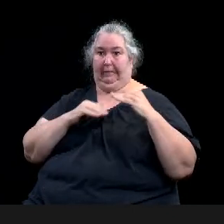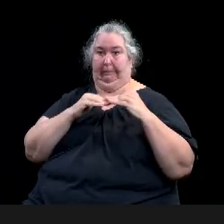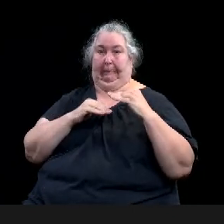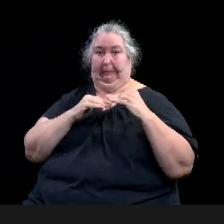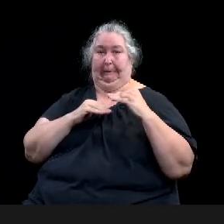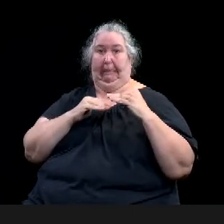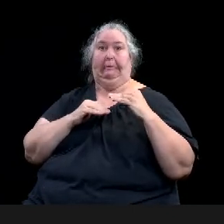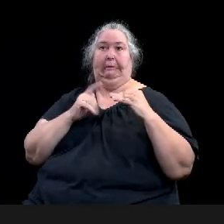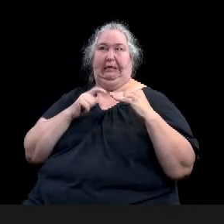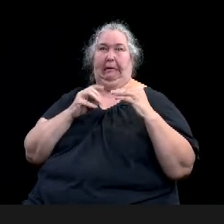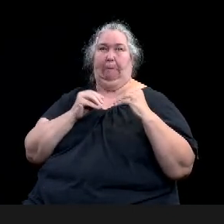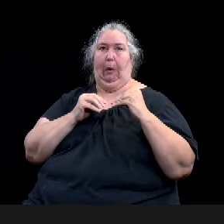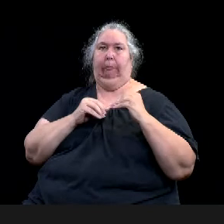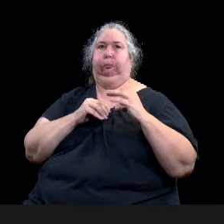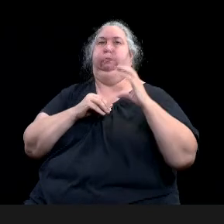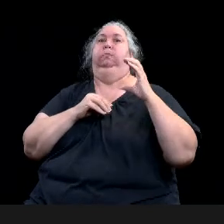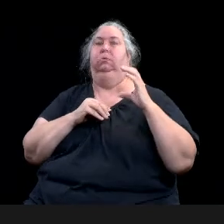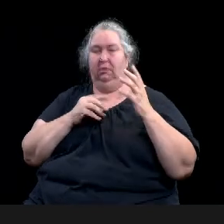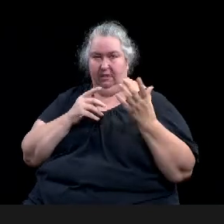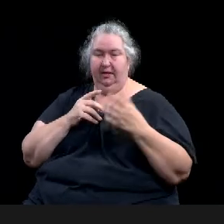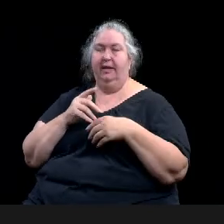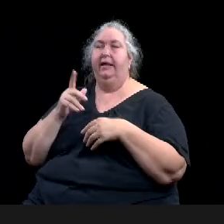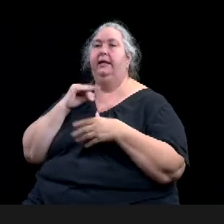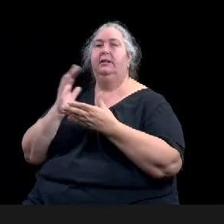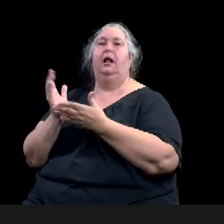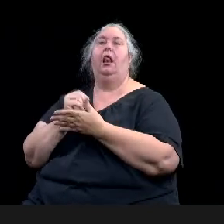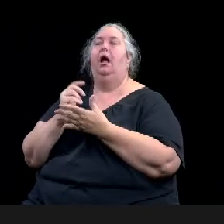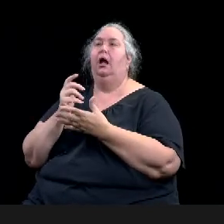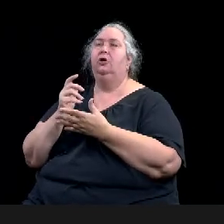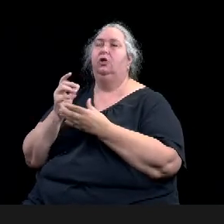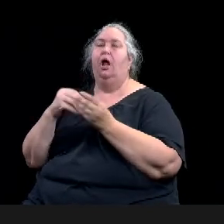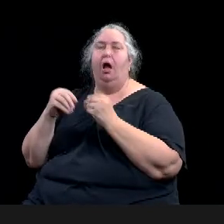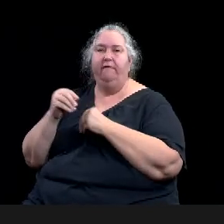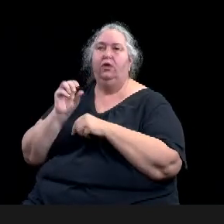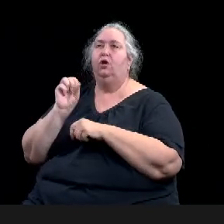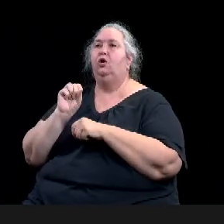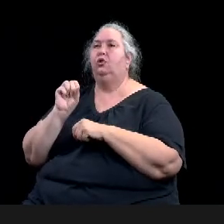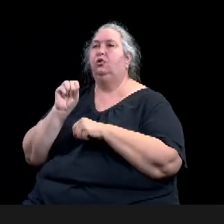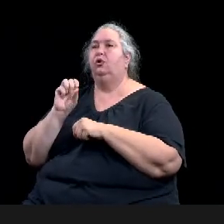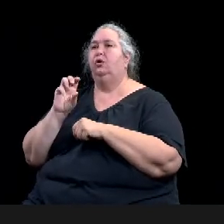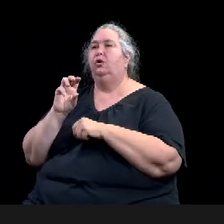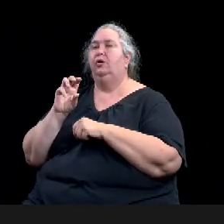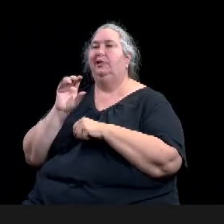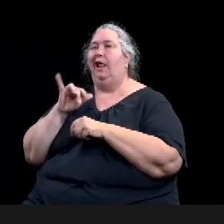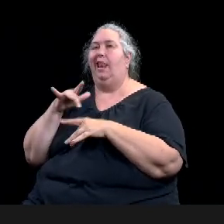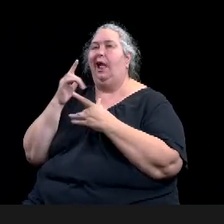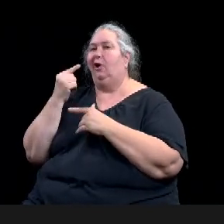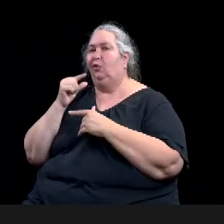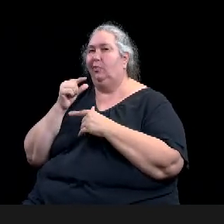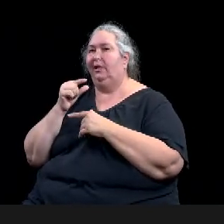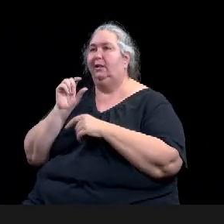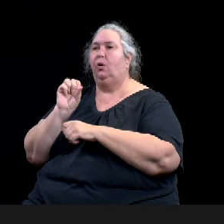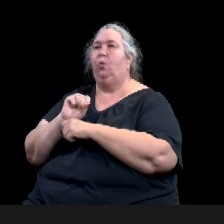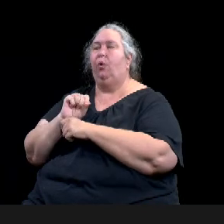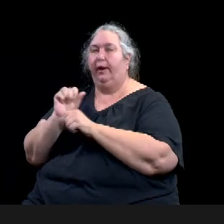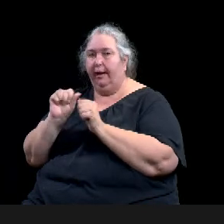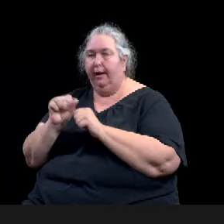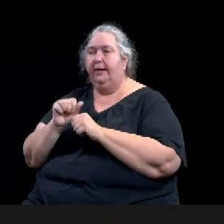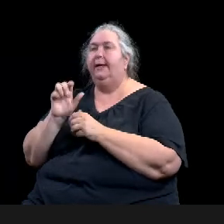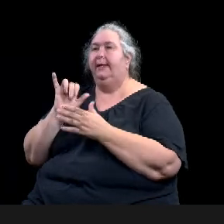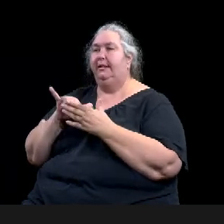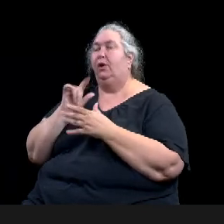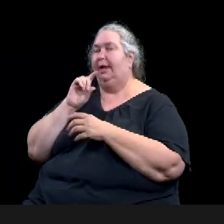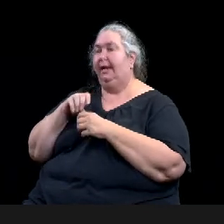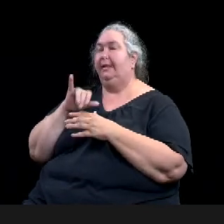are, that currently exist in this location. Uh, the back of house staff restrooms and, uh, loading